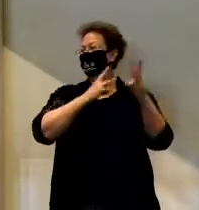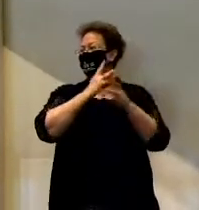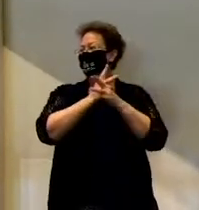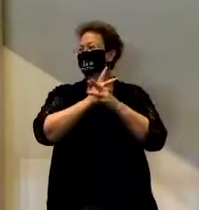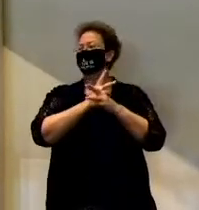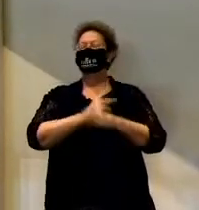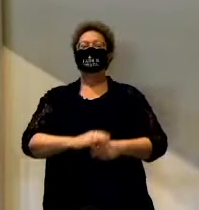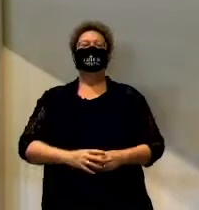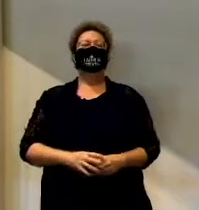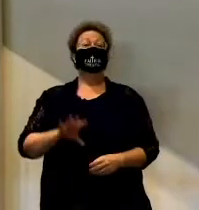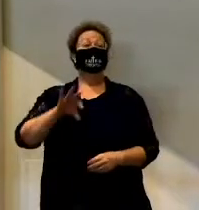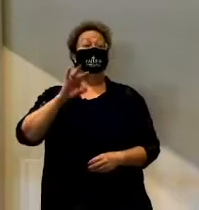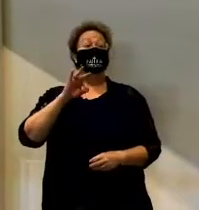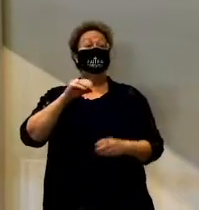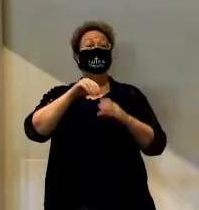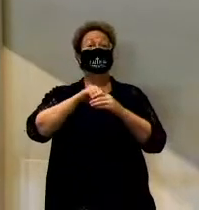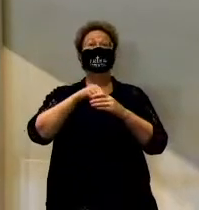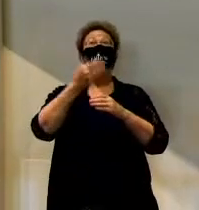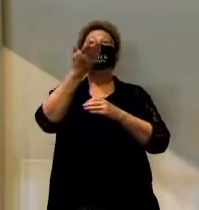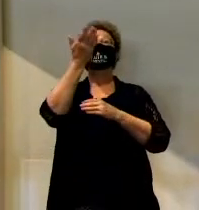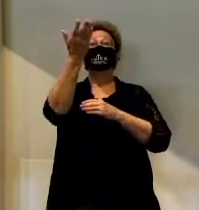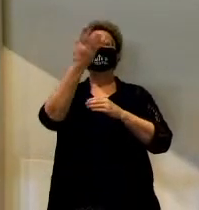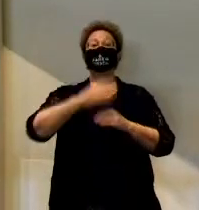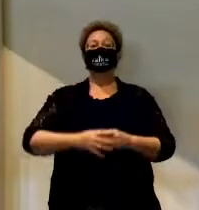and he chose us in him.